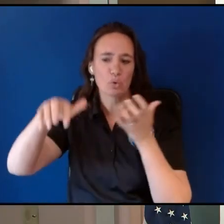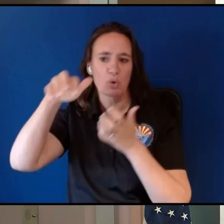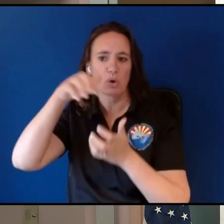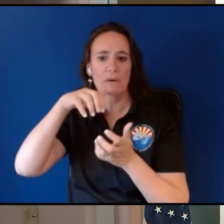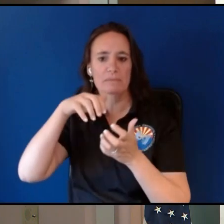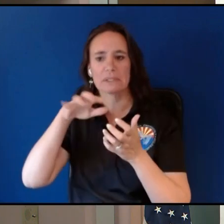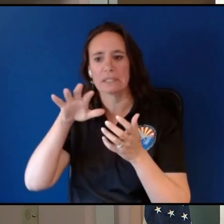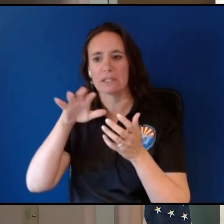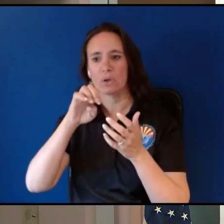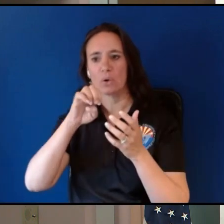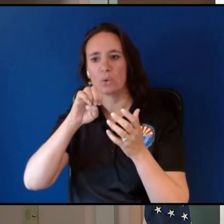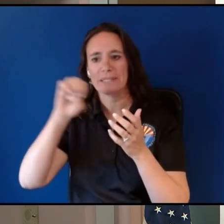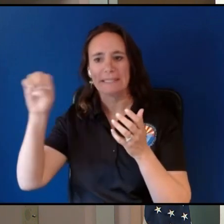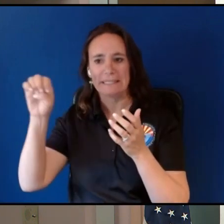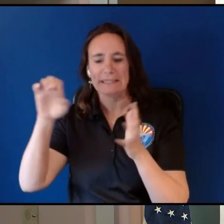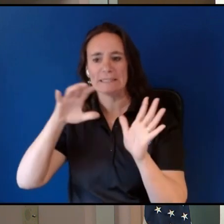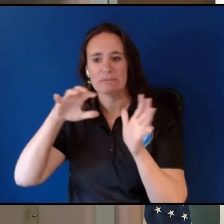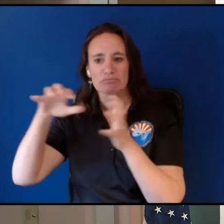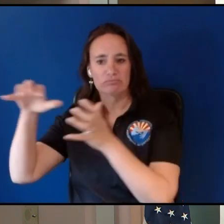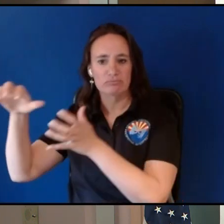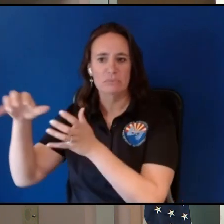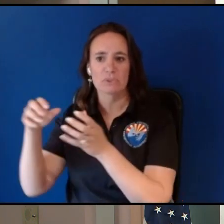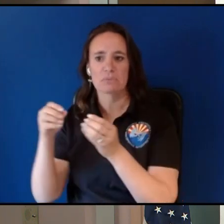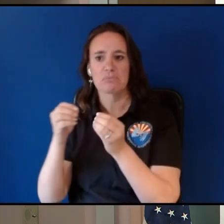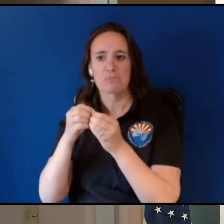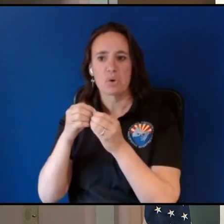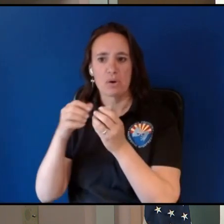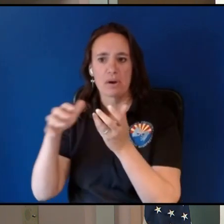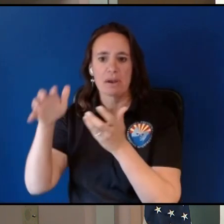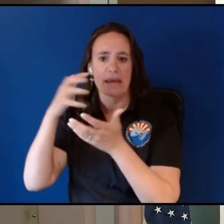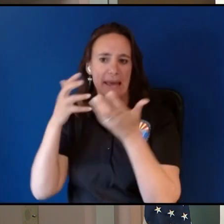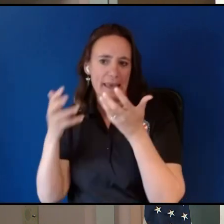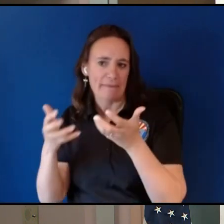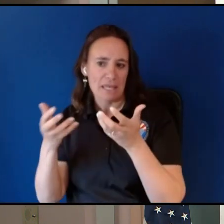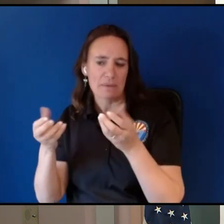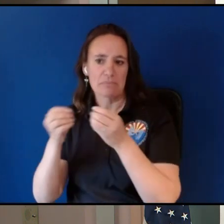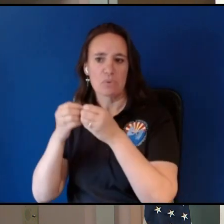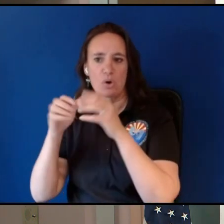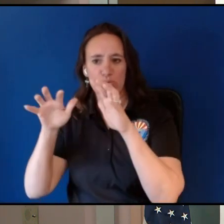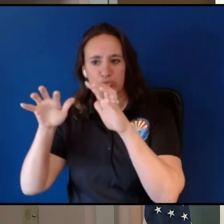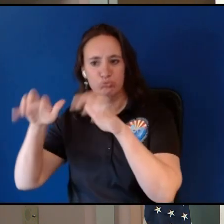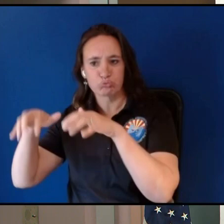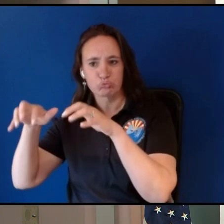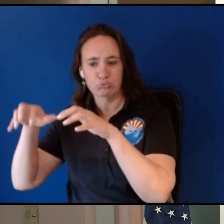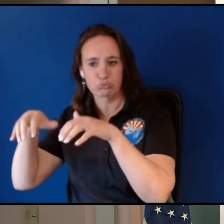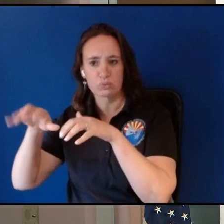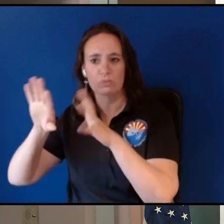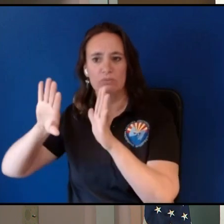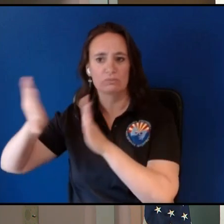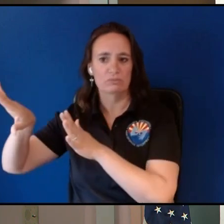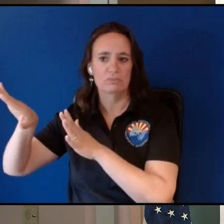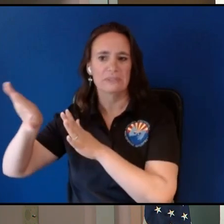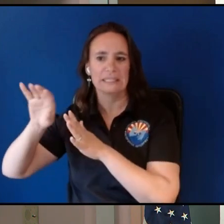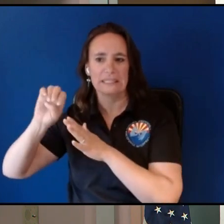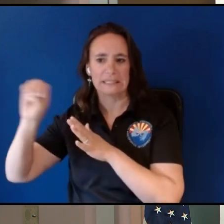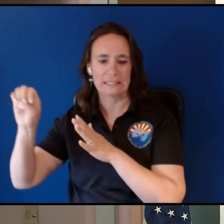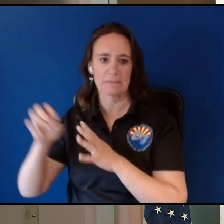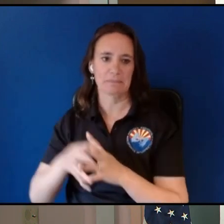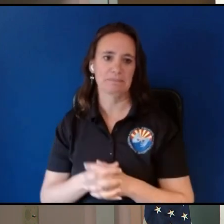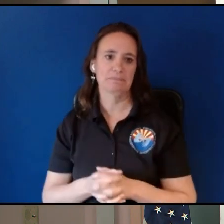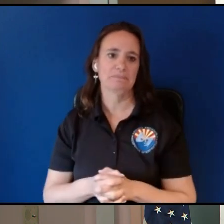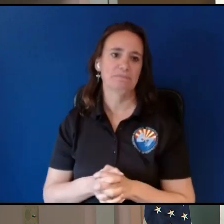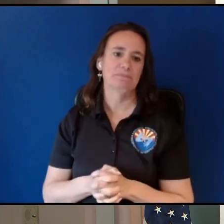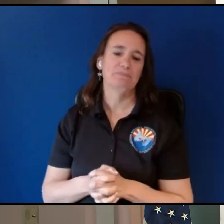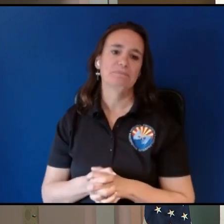into the plains they got heavier and produced some more measurable precipitation out there but as far as the fire